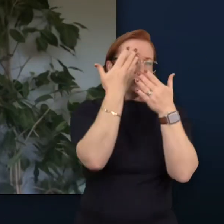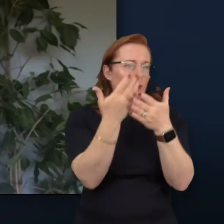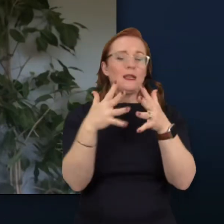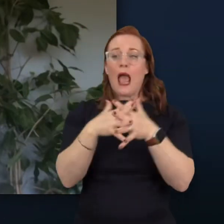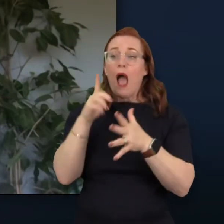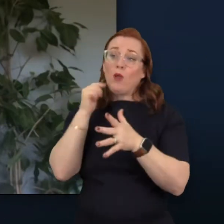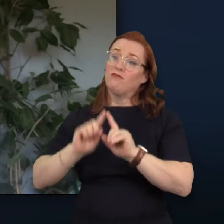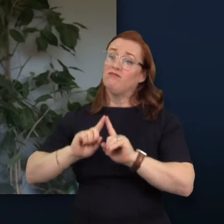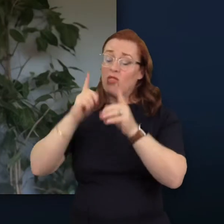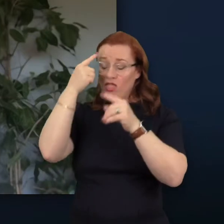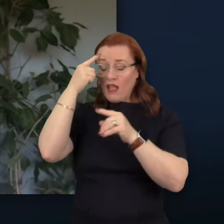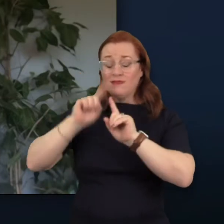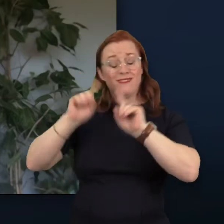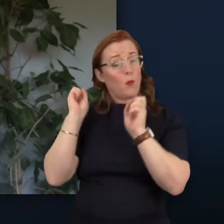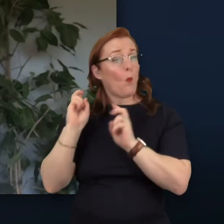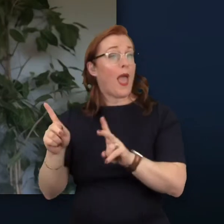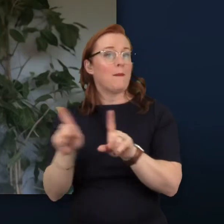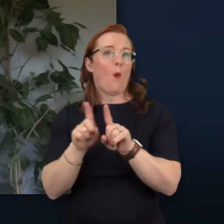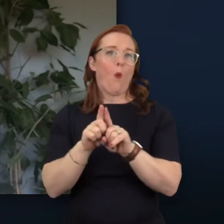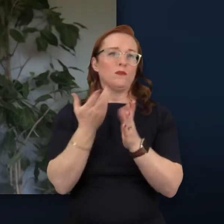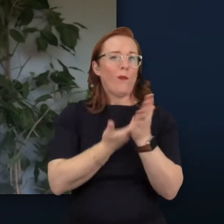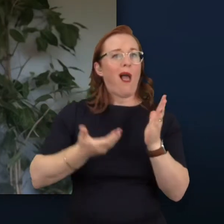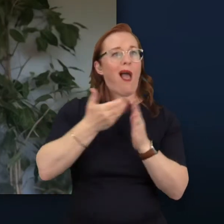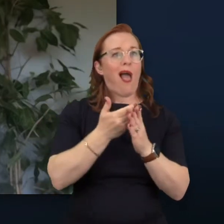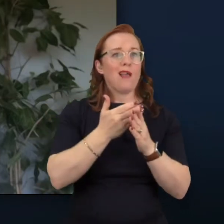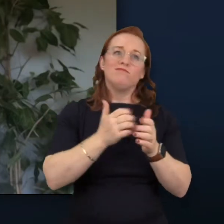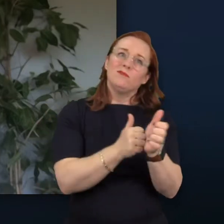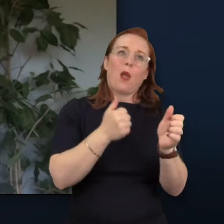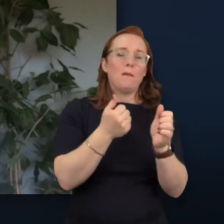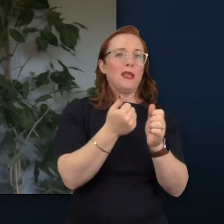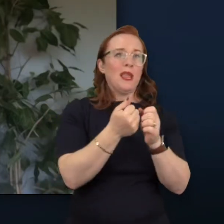can operate differently while adding value in different ways.